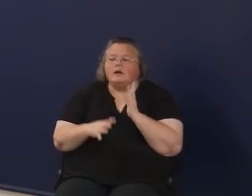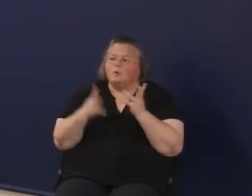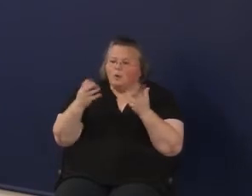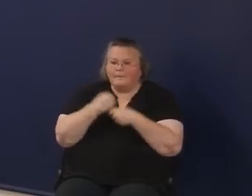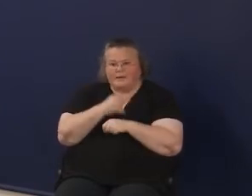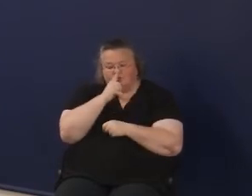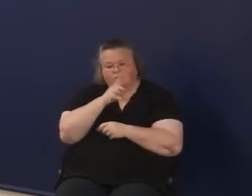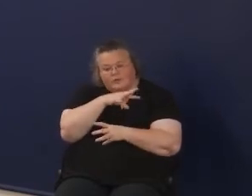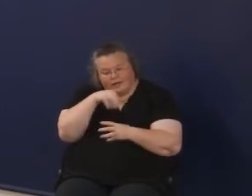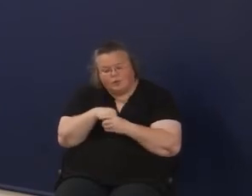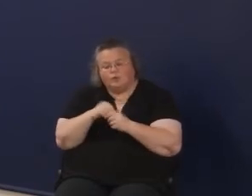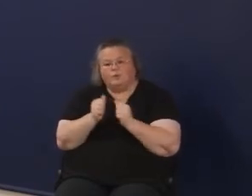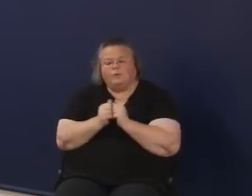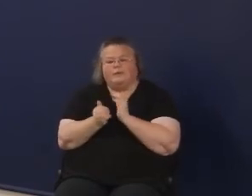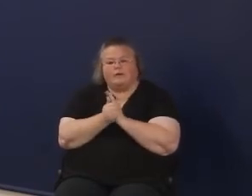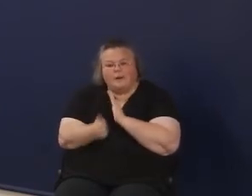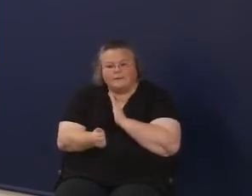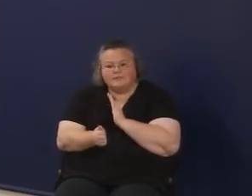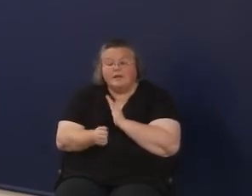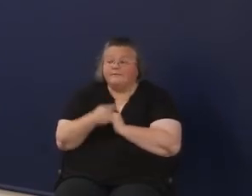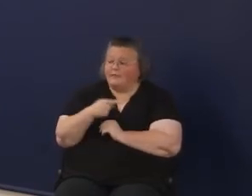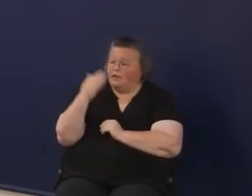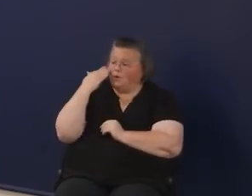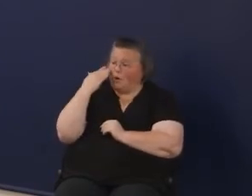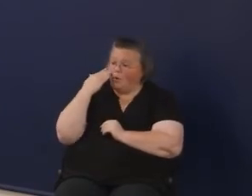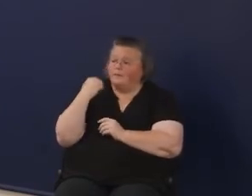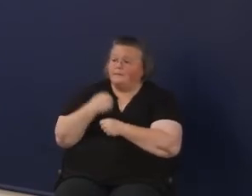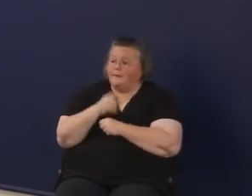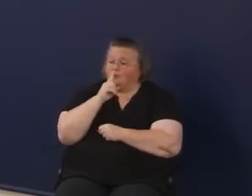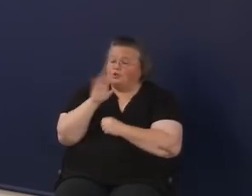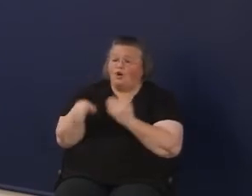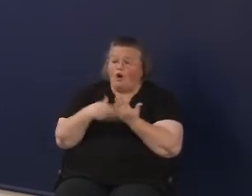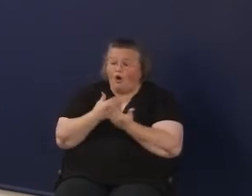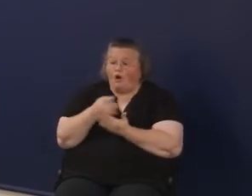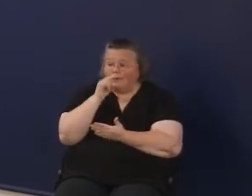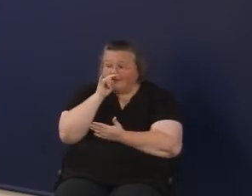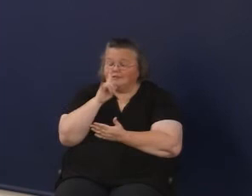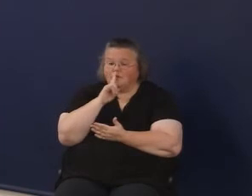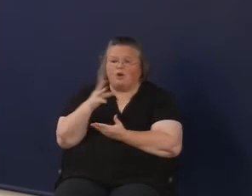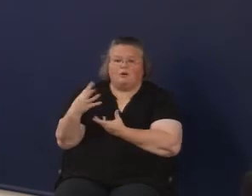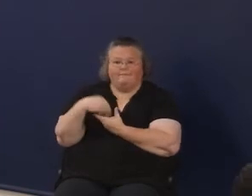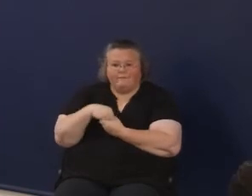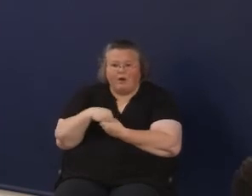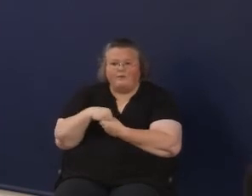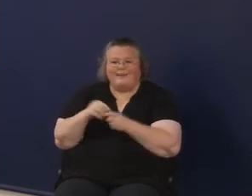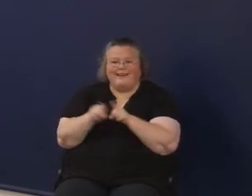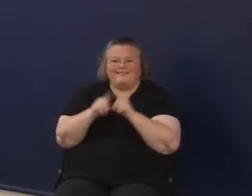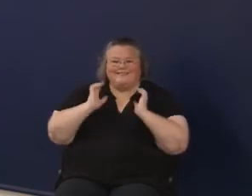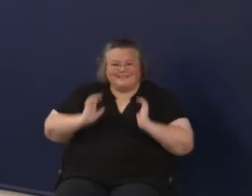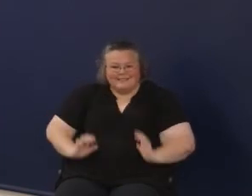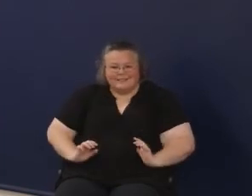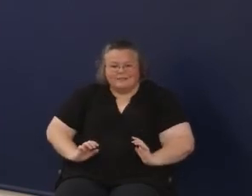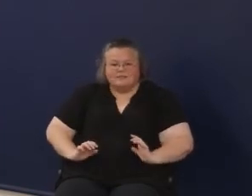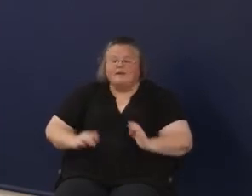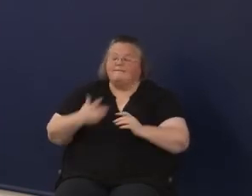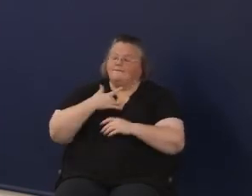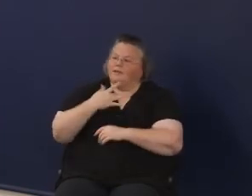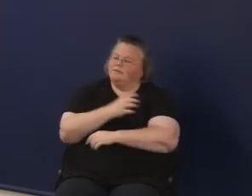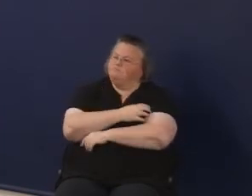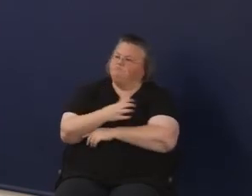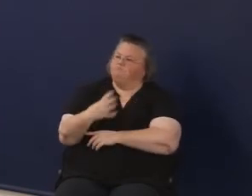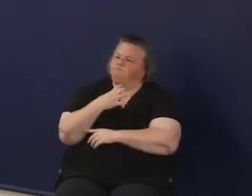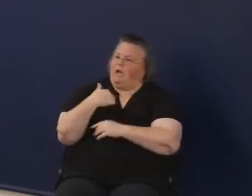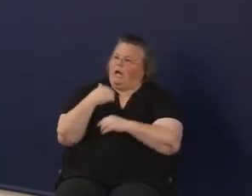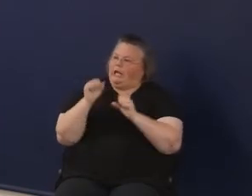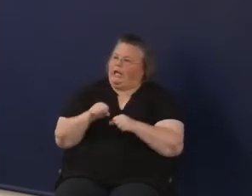anchor competency sheet. If they know that they're working toward making sure that all kids are engaged citizens and empowered learners. And then what